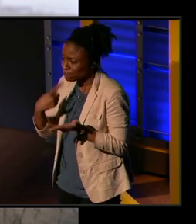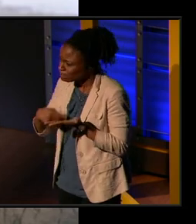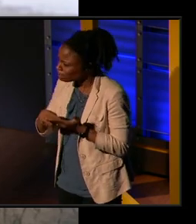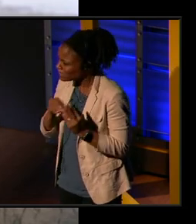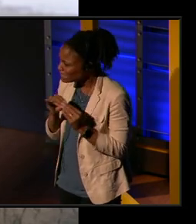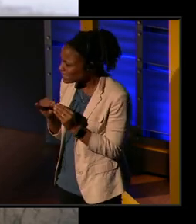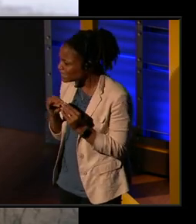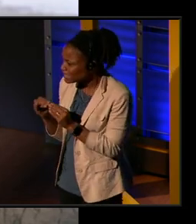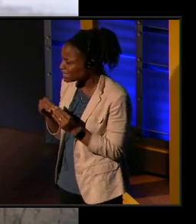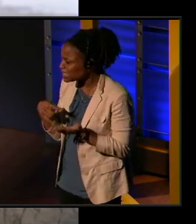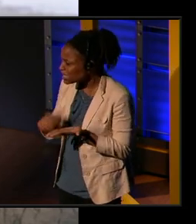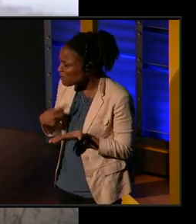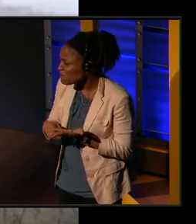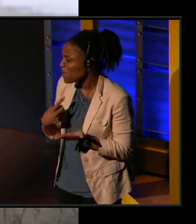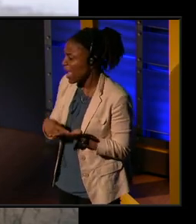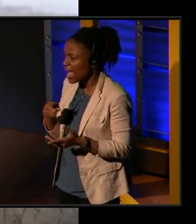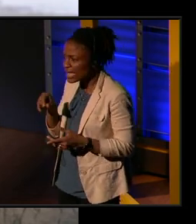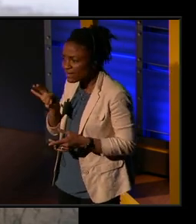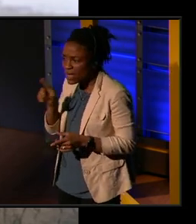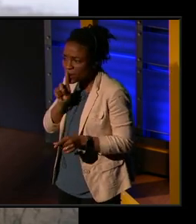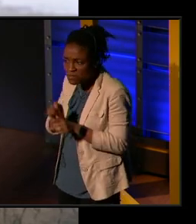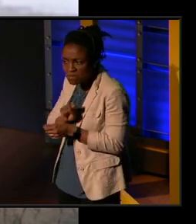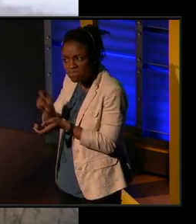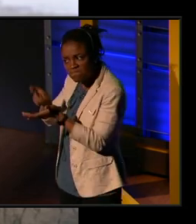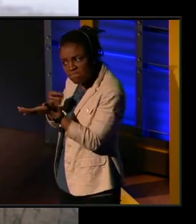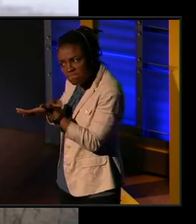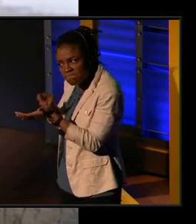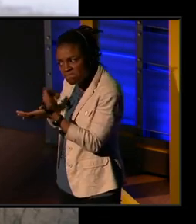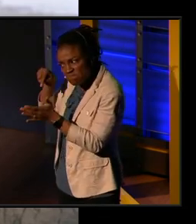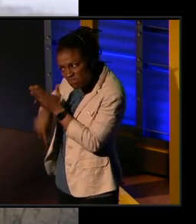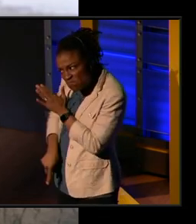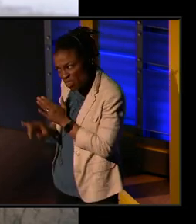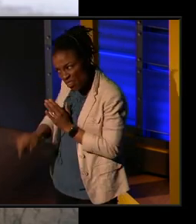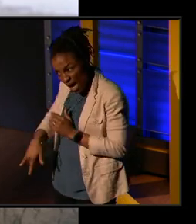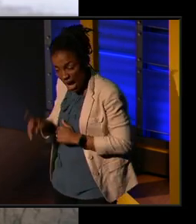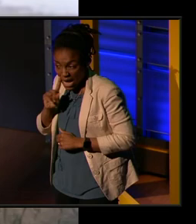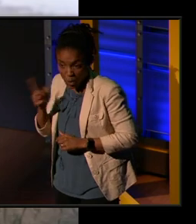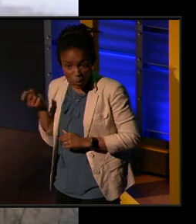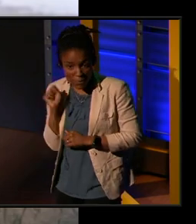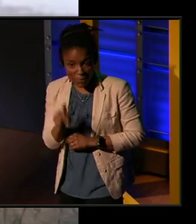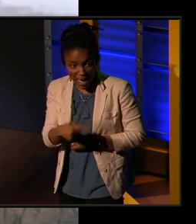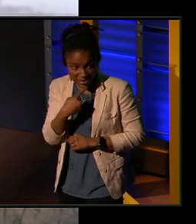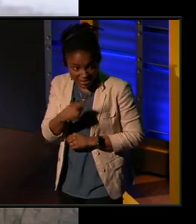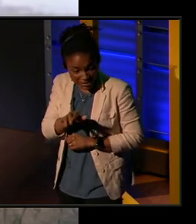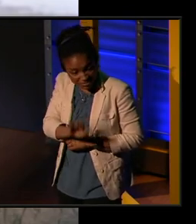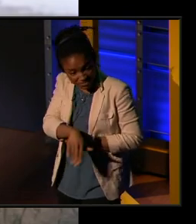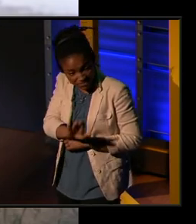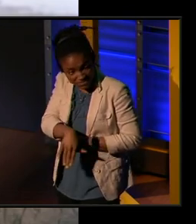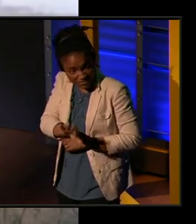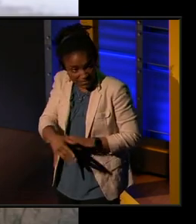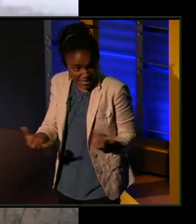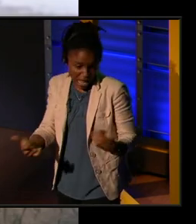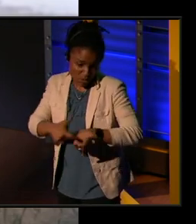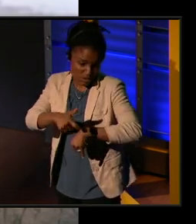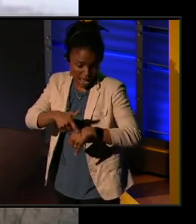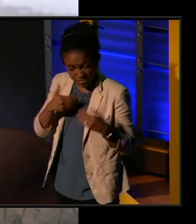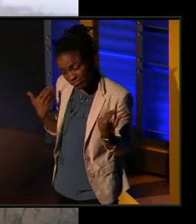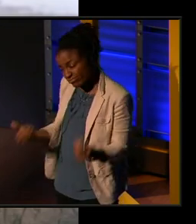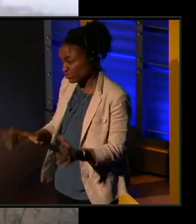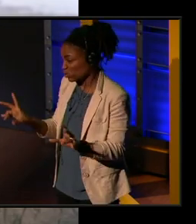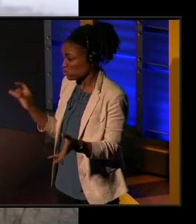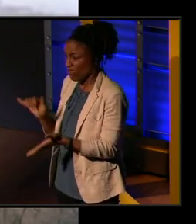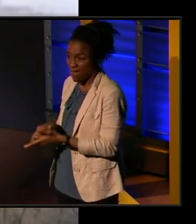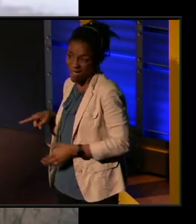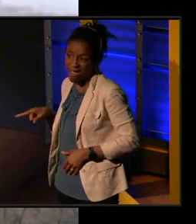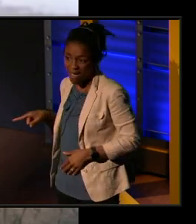actually archaeologically dig this site and preserve it. He went back and he said, it's, it's time to do this. And,